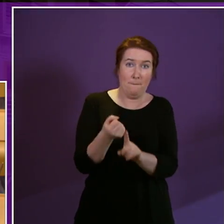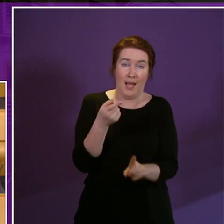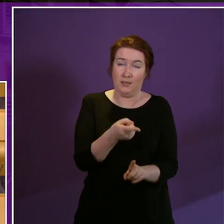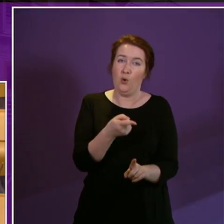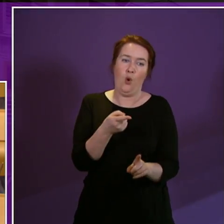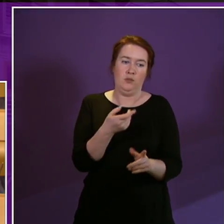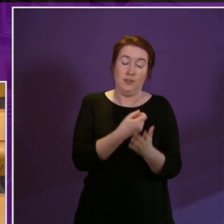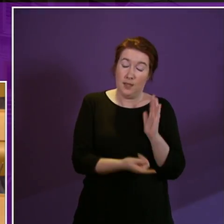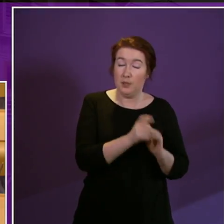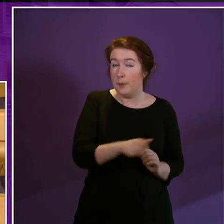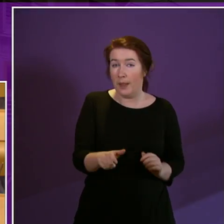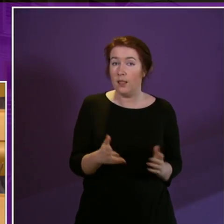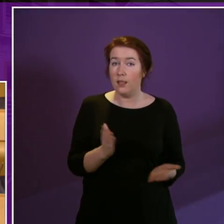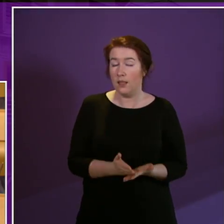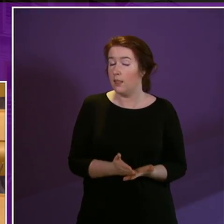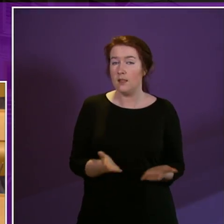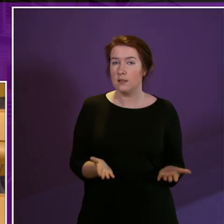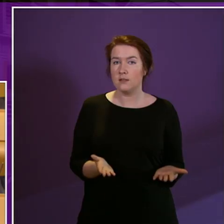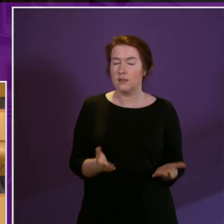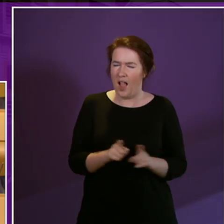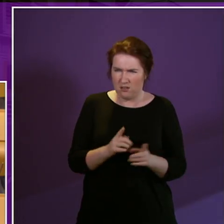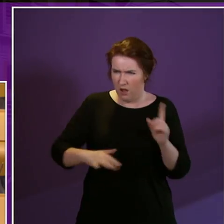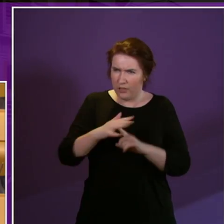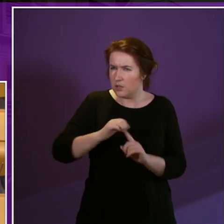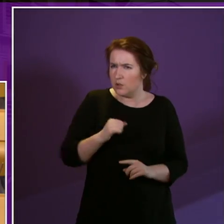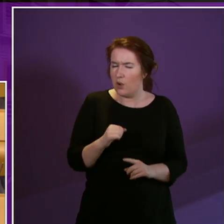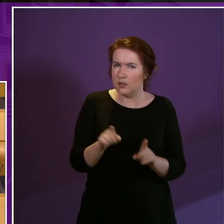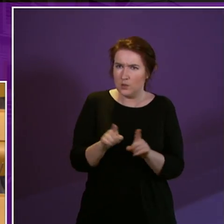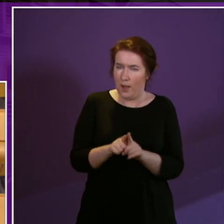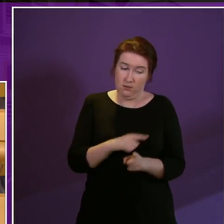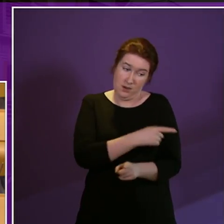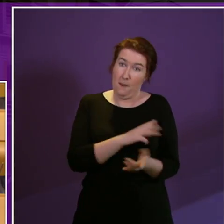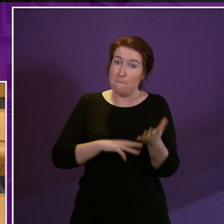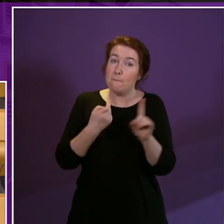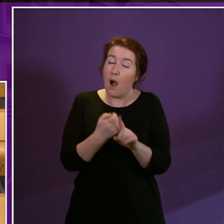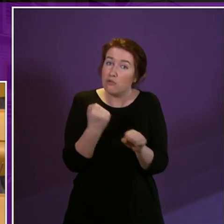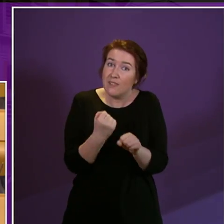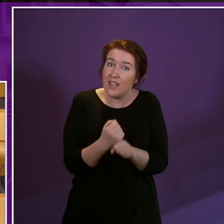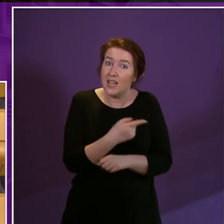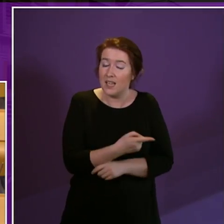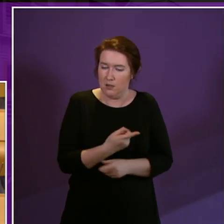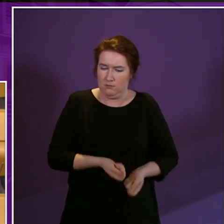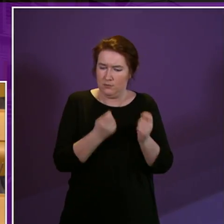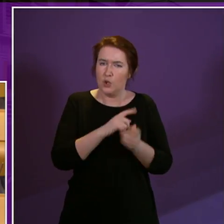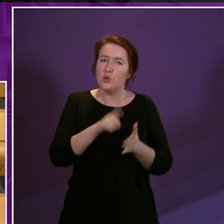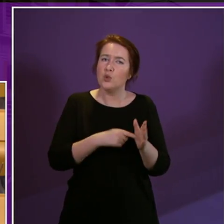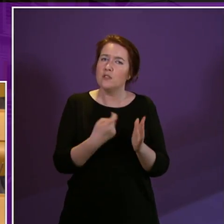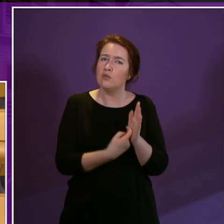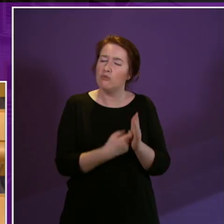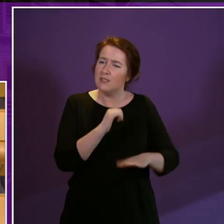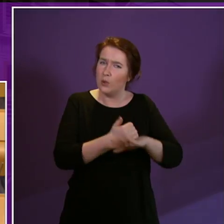on disabled people and others in Scotland. As Mark Griffin pointed out, the Joseph Rowntree